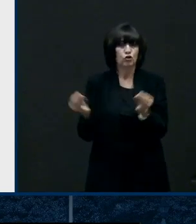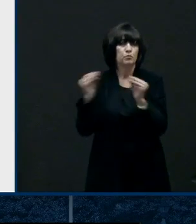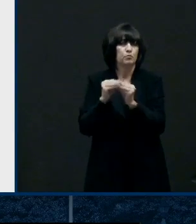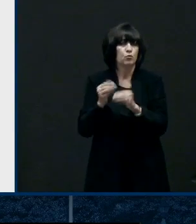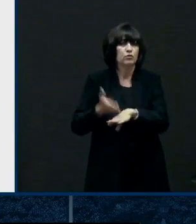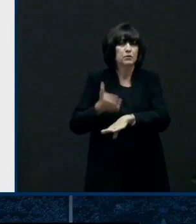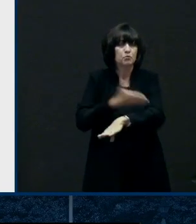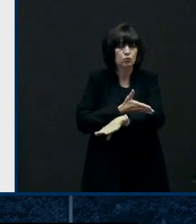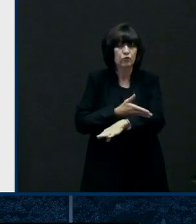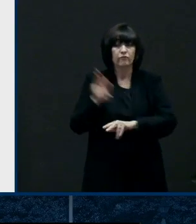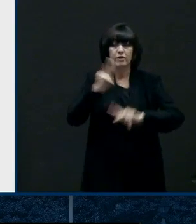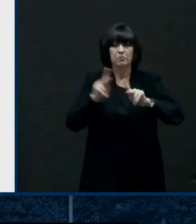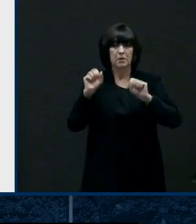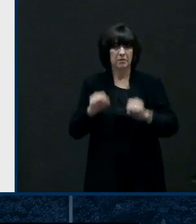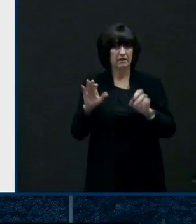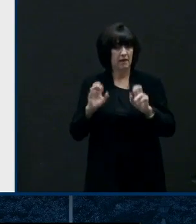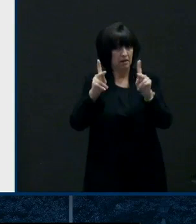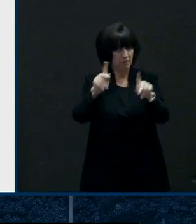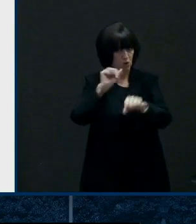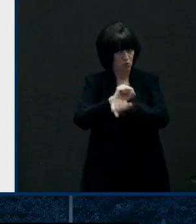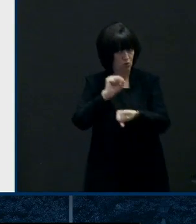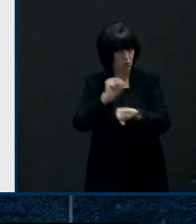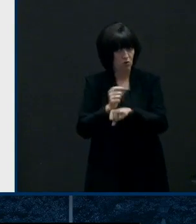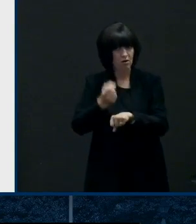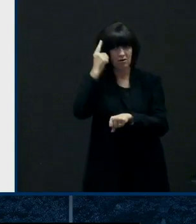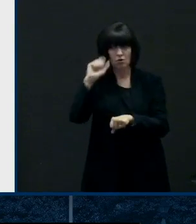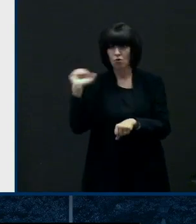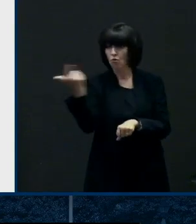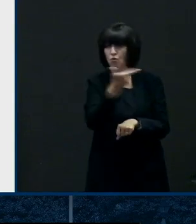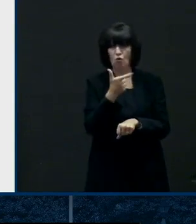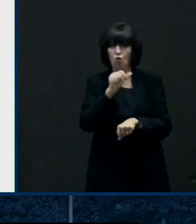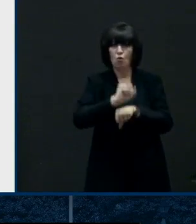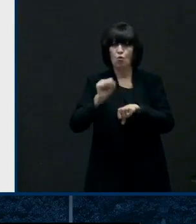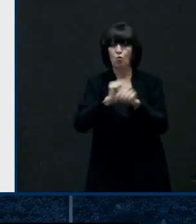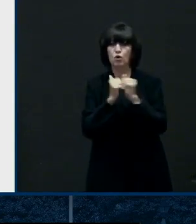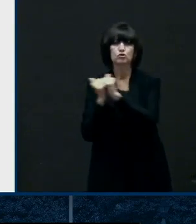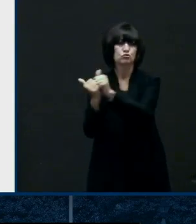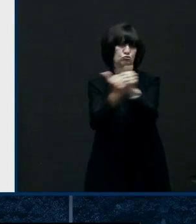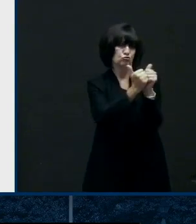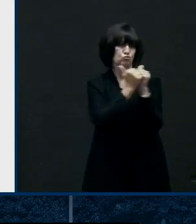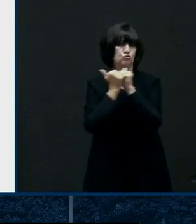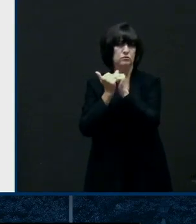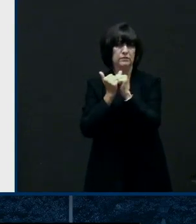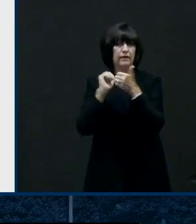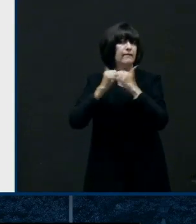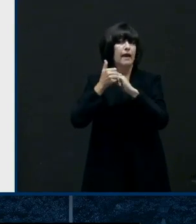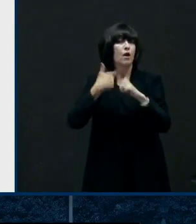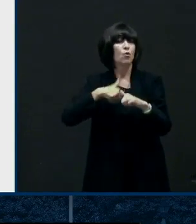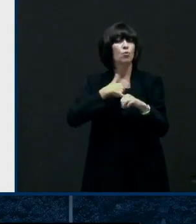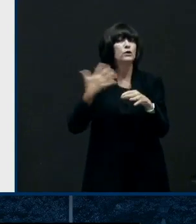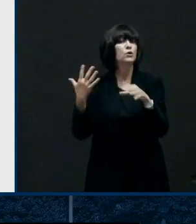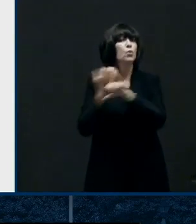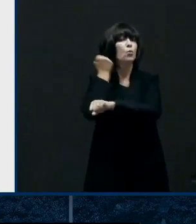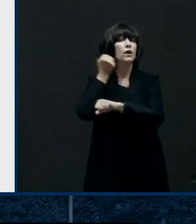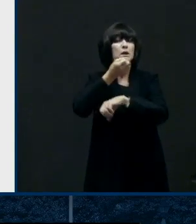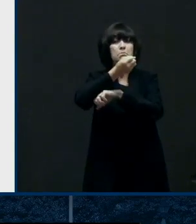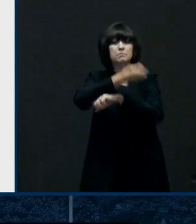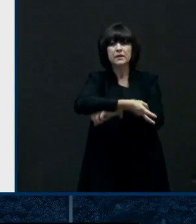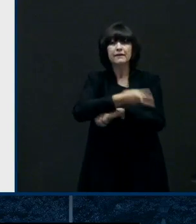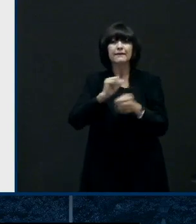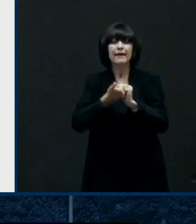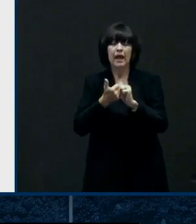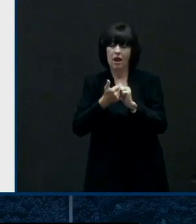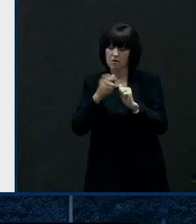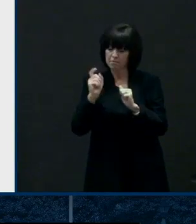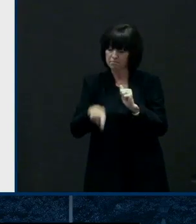we're all in this together and uh we're going to win this battle together so with that uh again we thank the media for